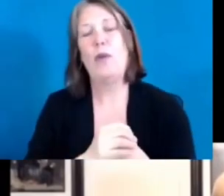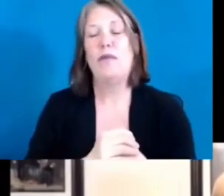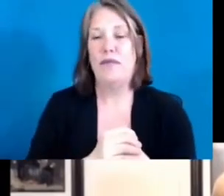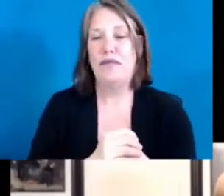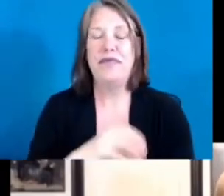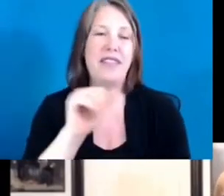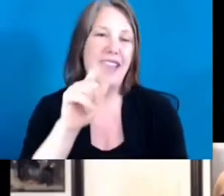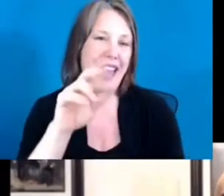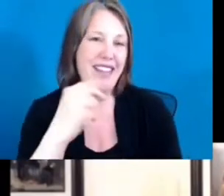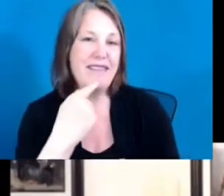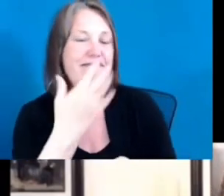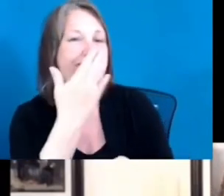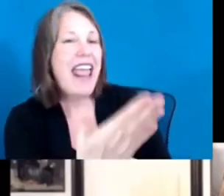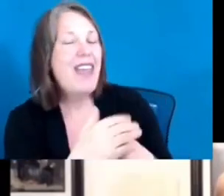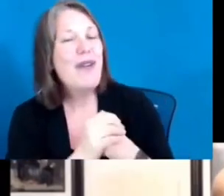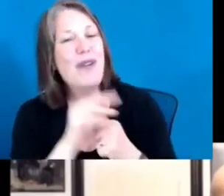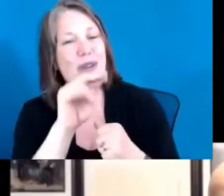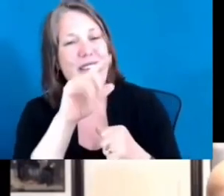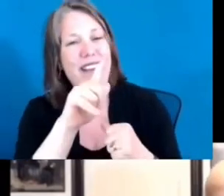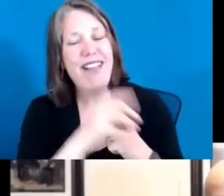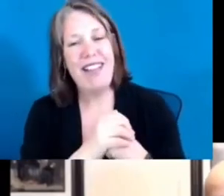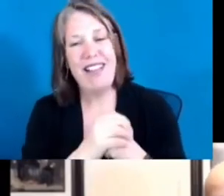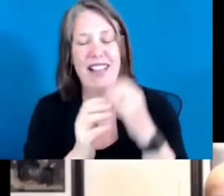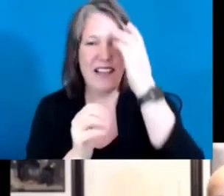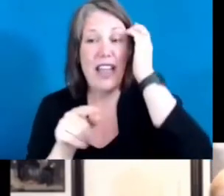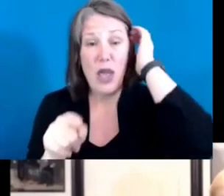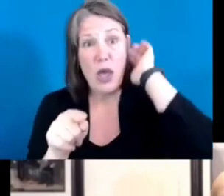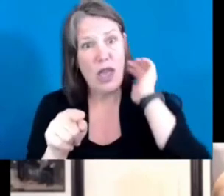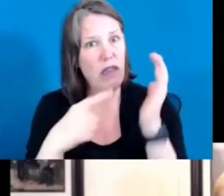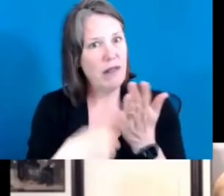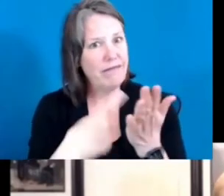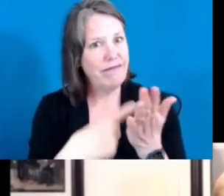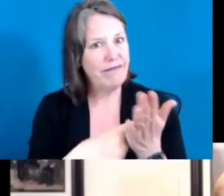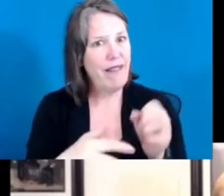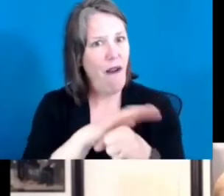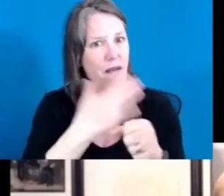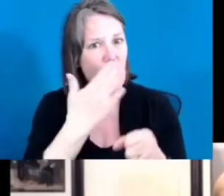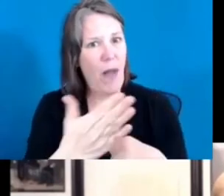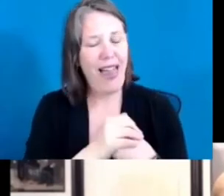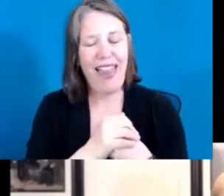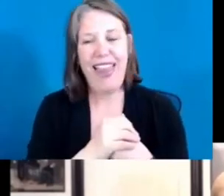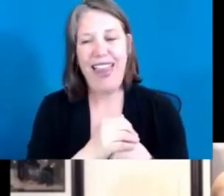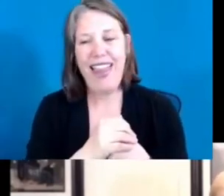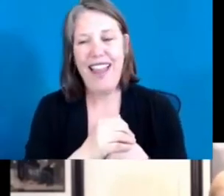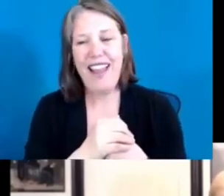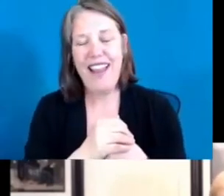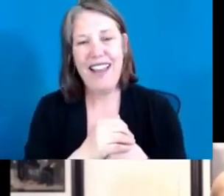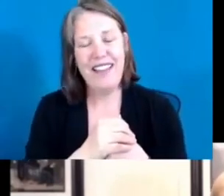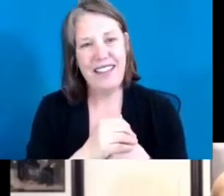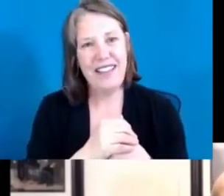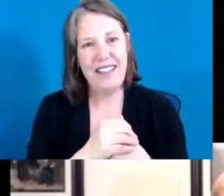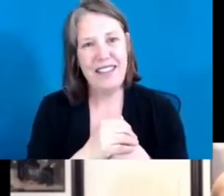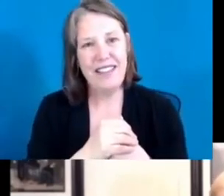You covered that pretty well. Let me just give you a little historical perspective